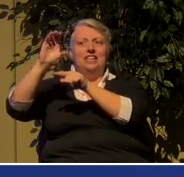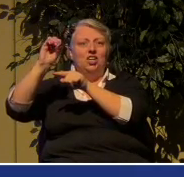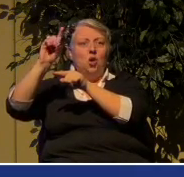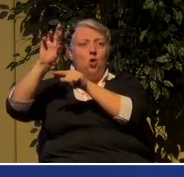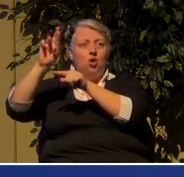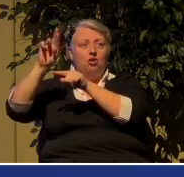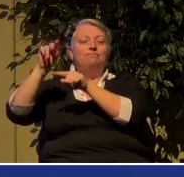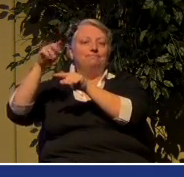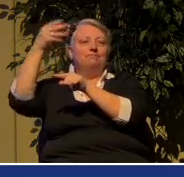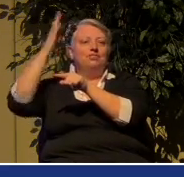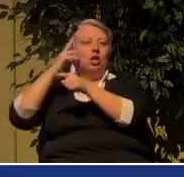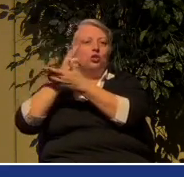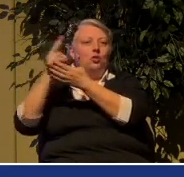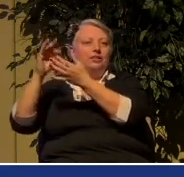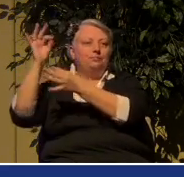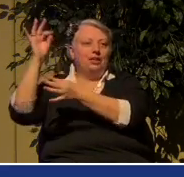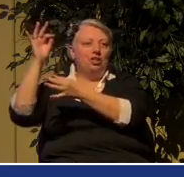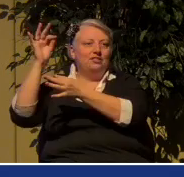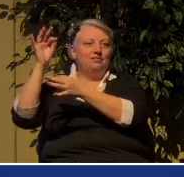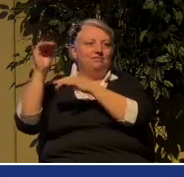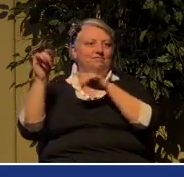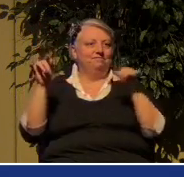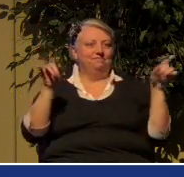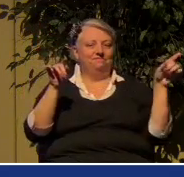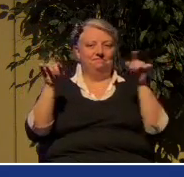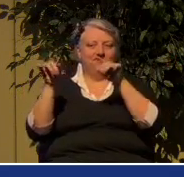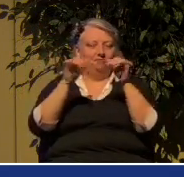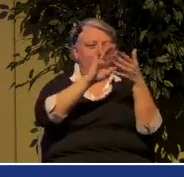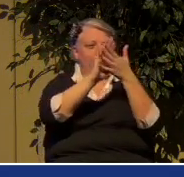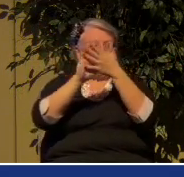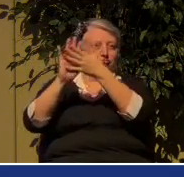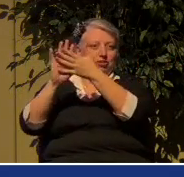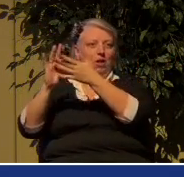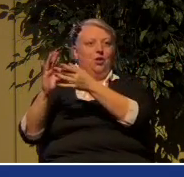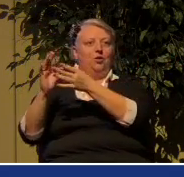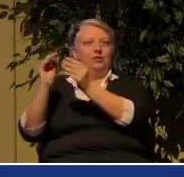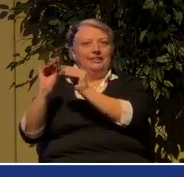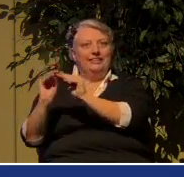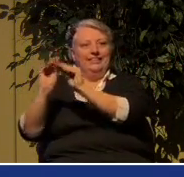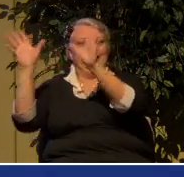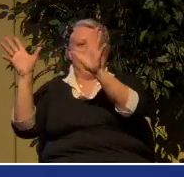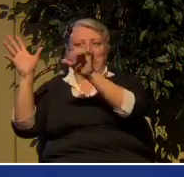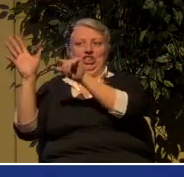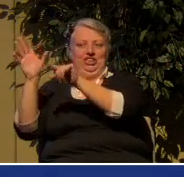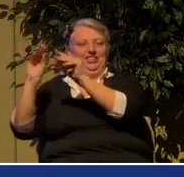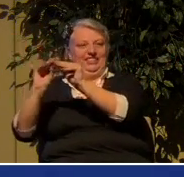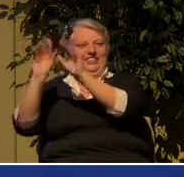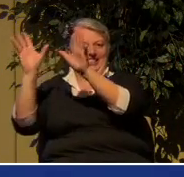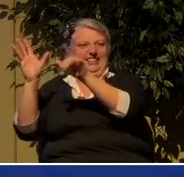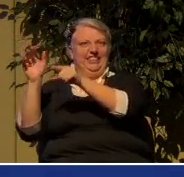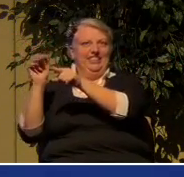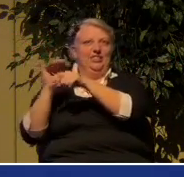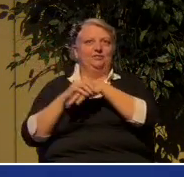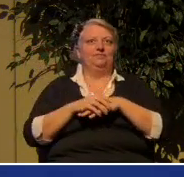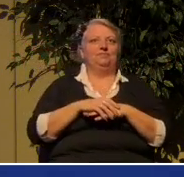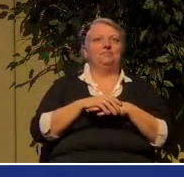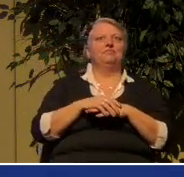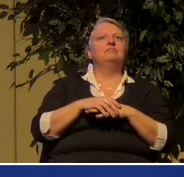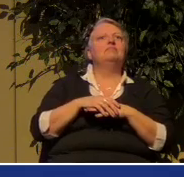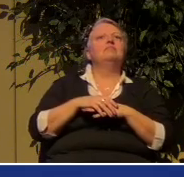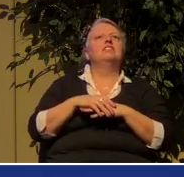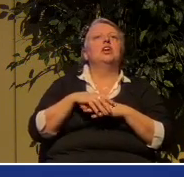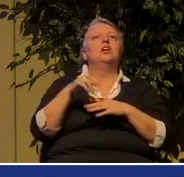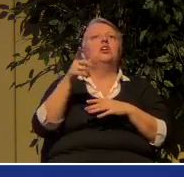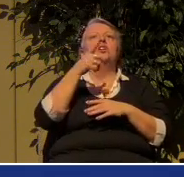puts it, 1 Corinthians chapter 2, 11 and 12. Who among men knows the thoughts of a